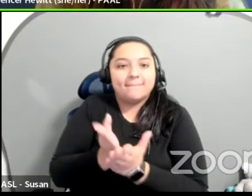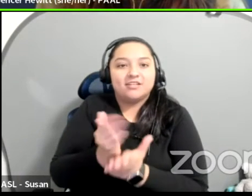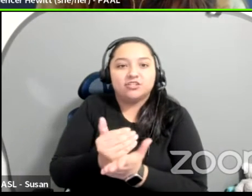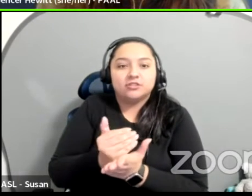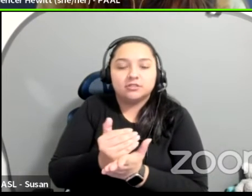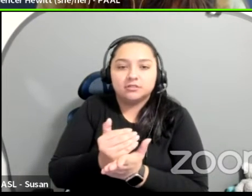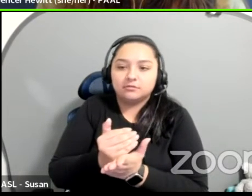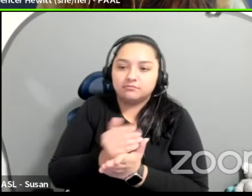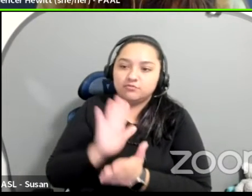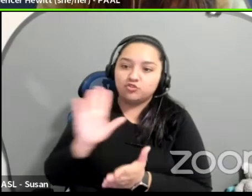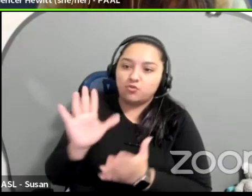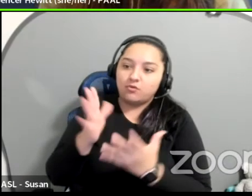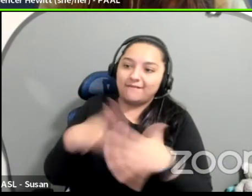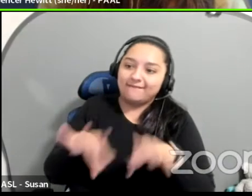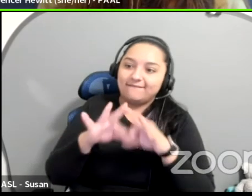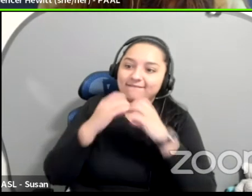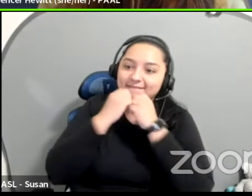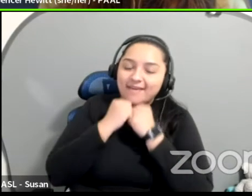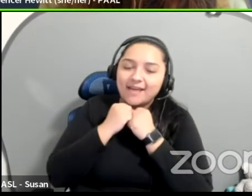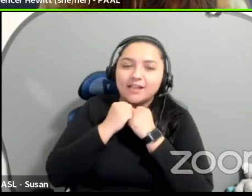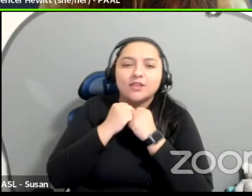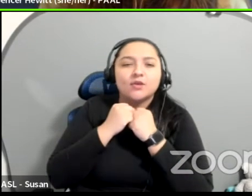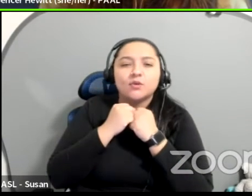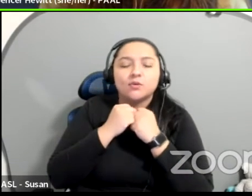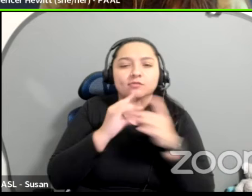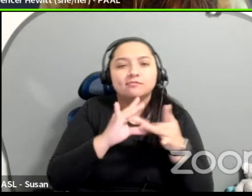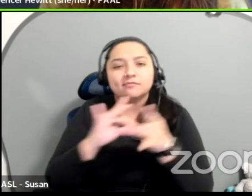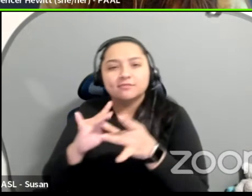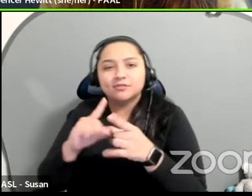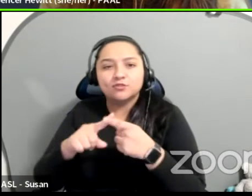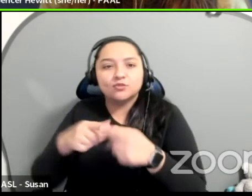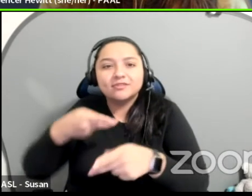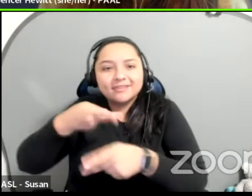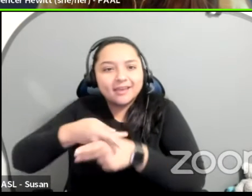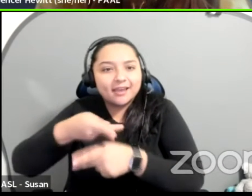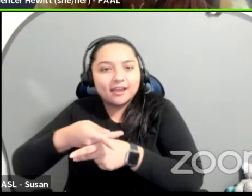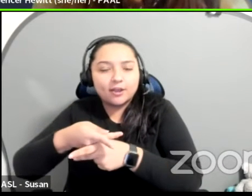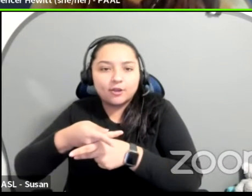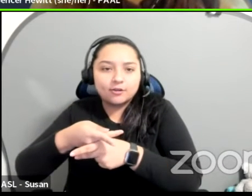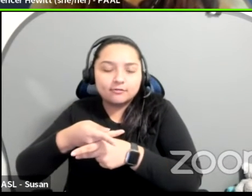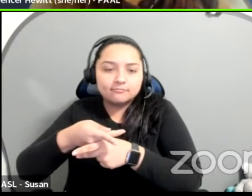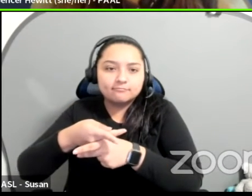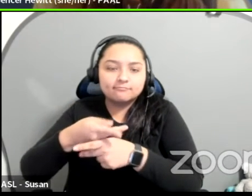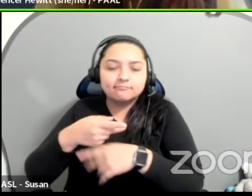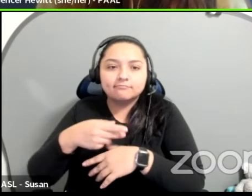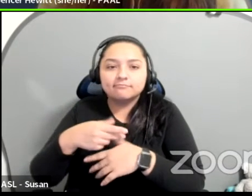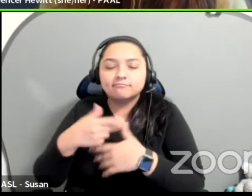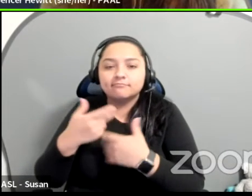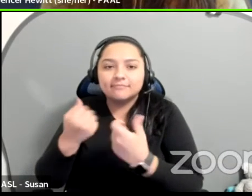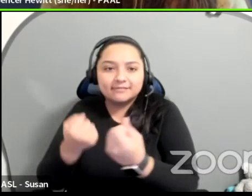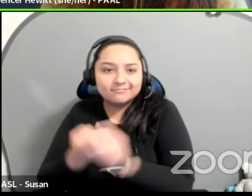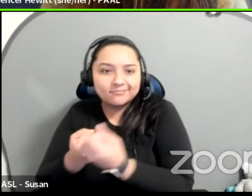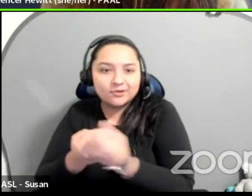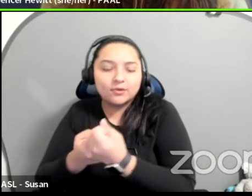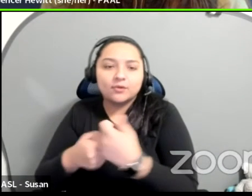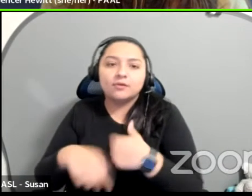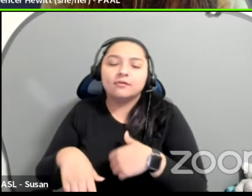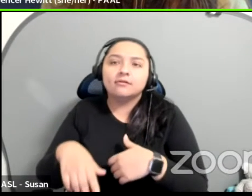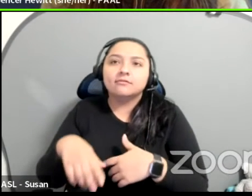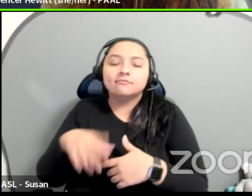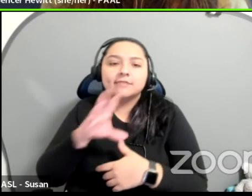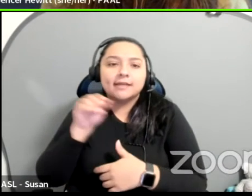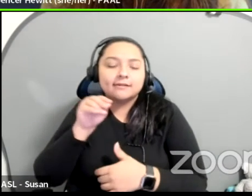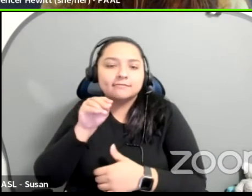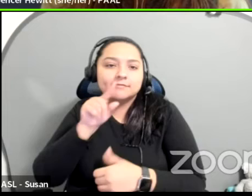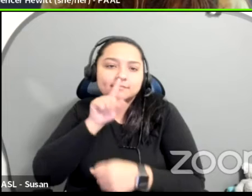language in terms of caregiver support and the, the intentional commitment to, to diversity and